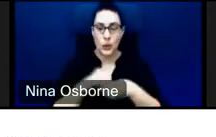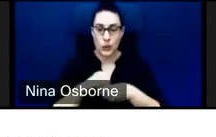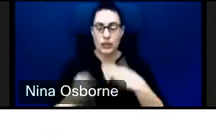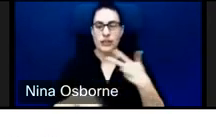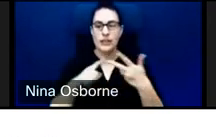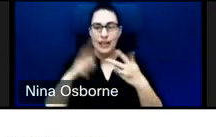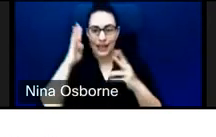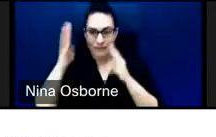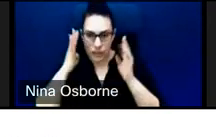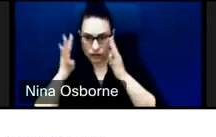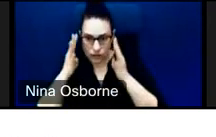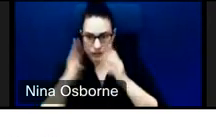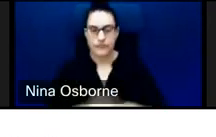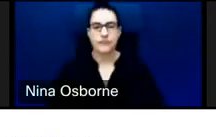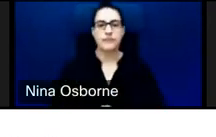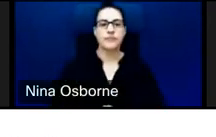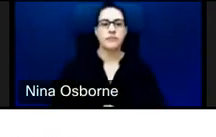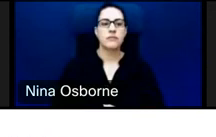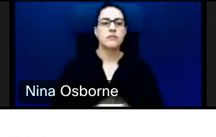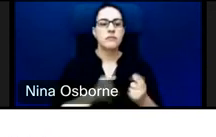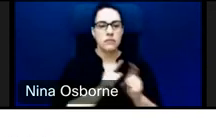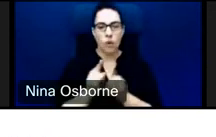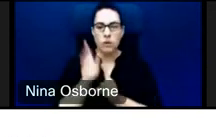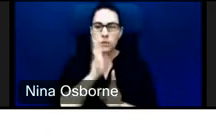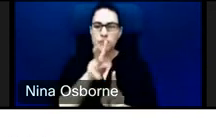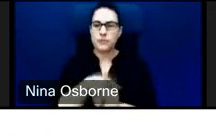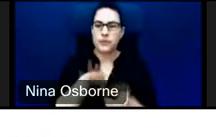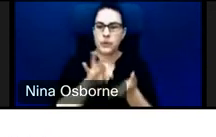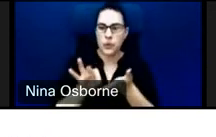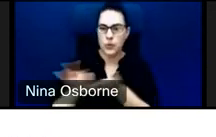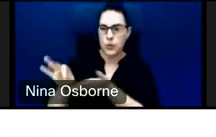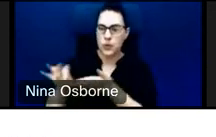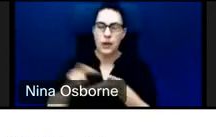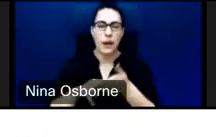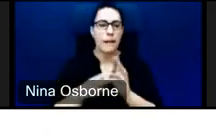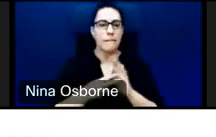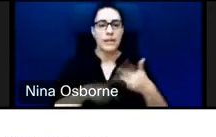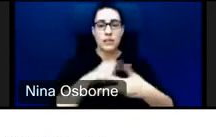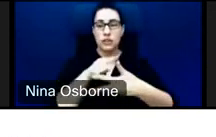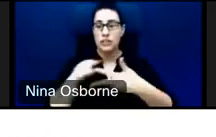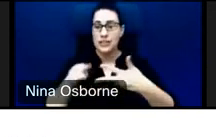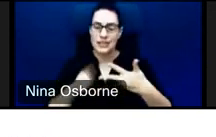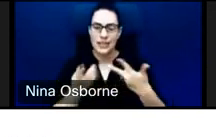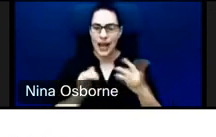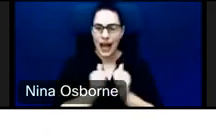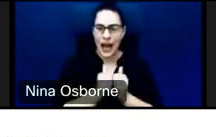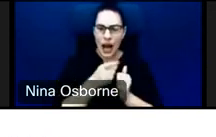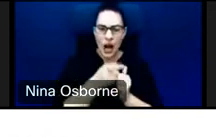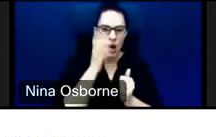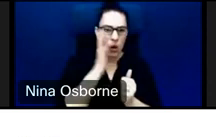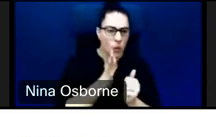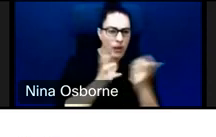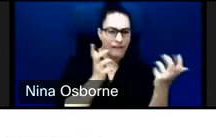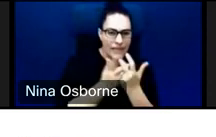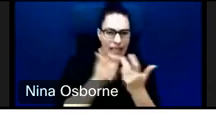basically awarding points for particular elements of how they hit on these three pillars. So on the economic growth